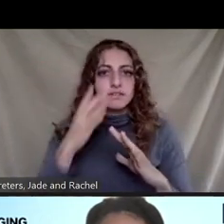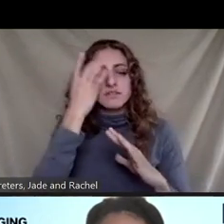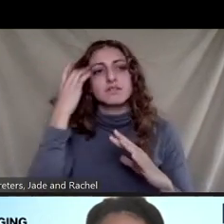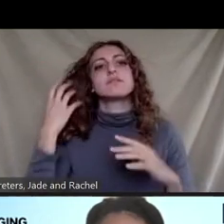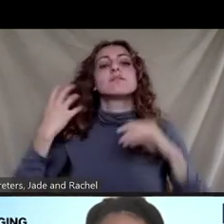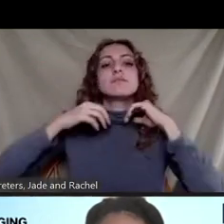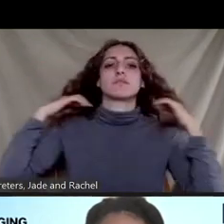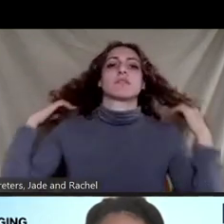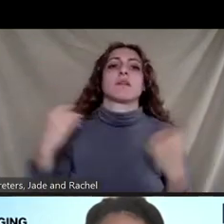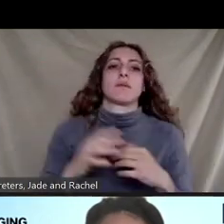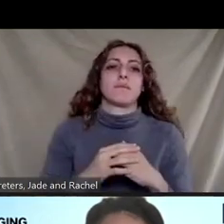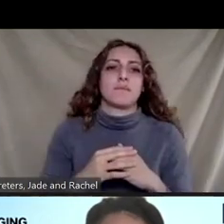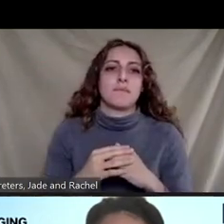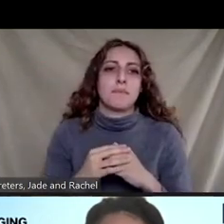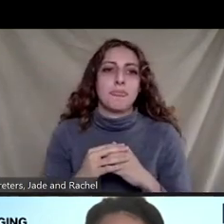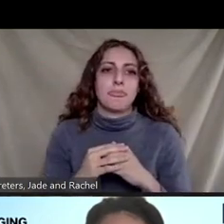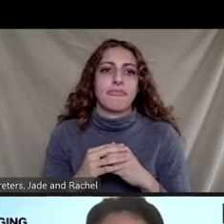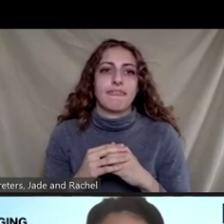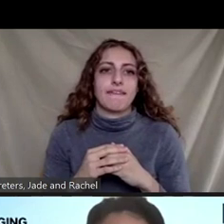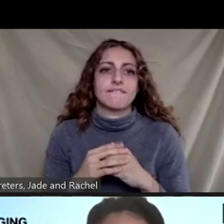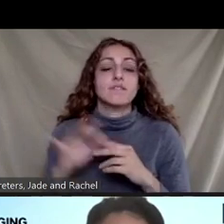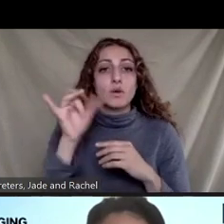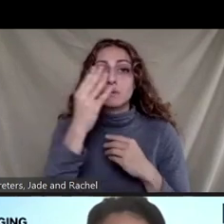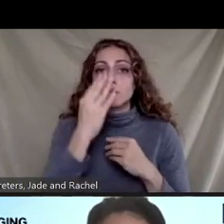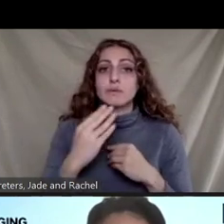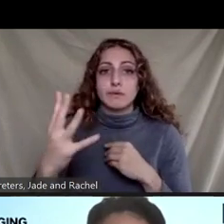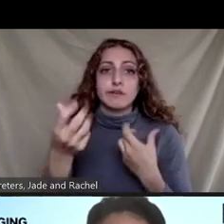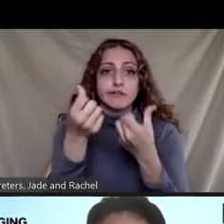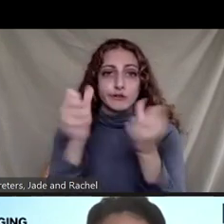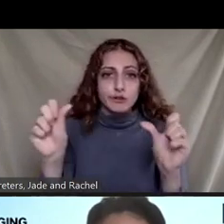let them know, and also try to